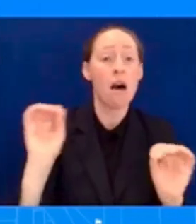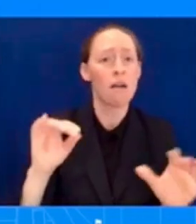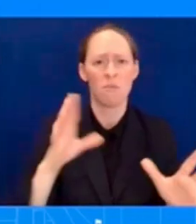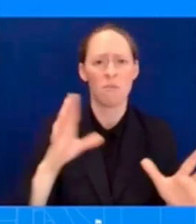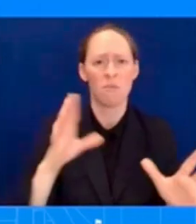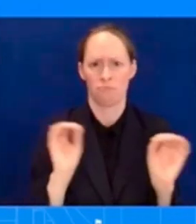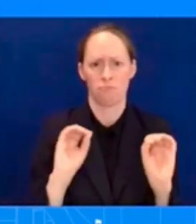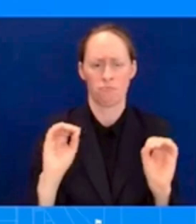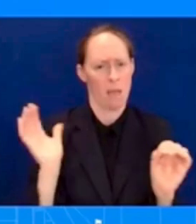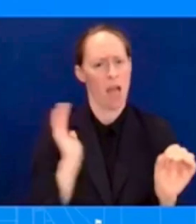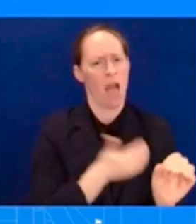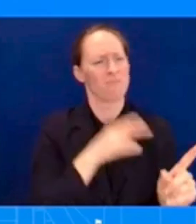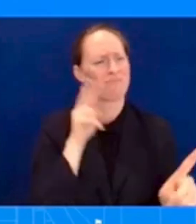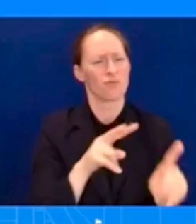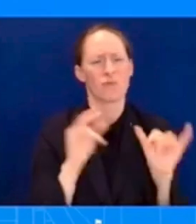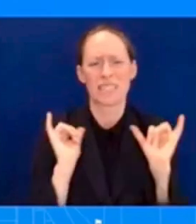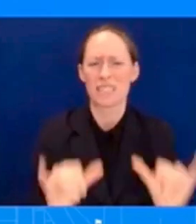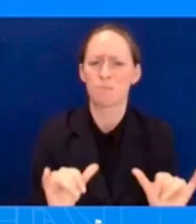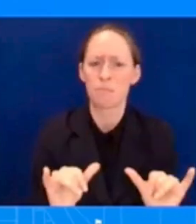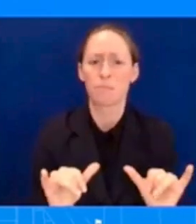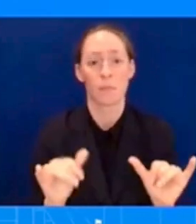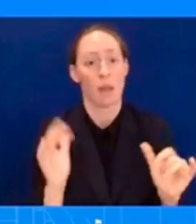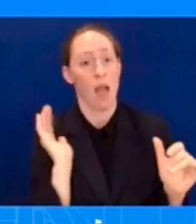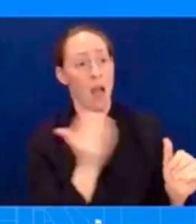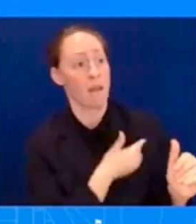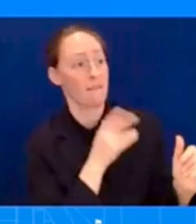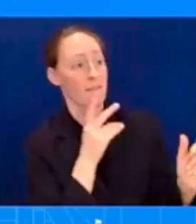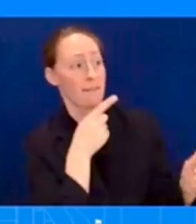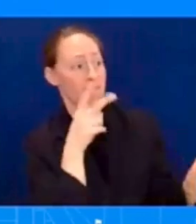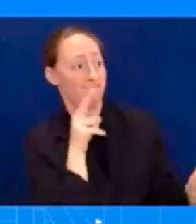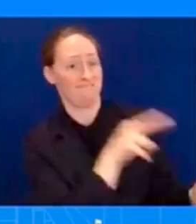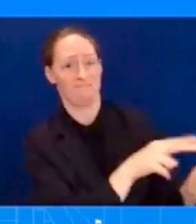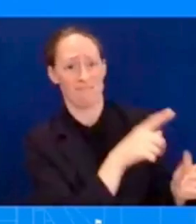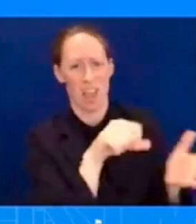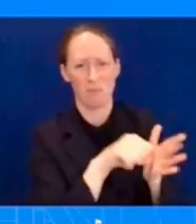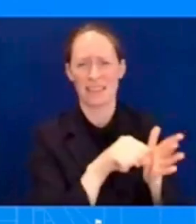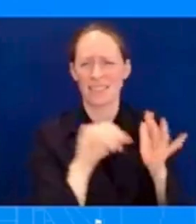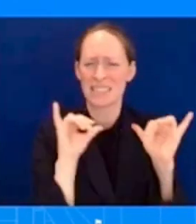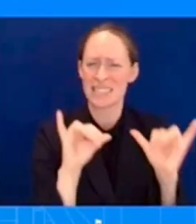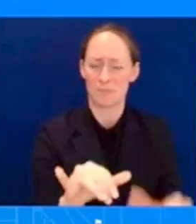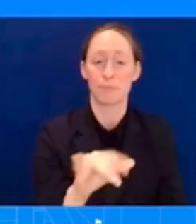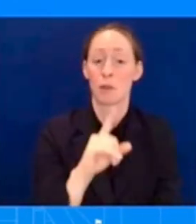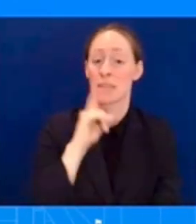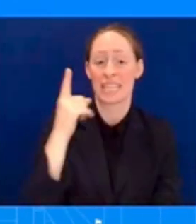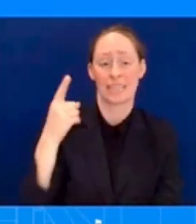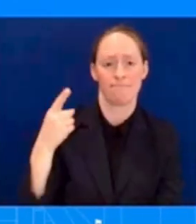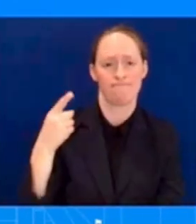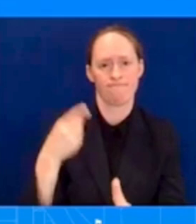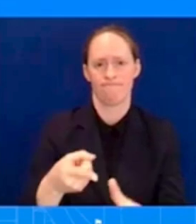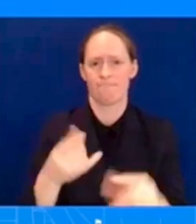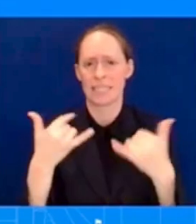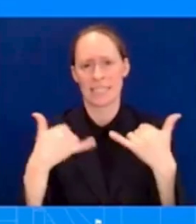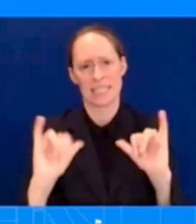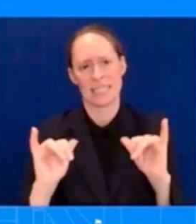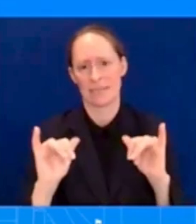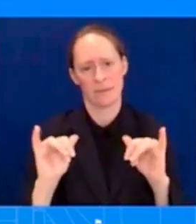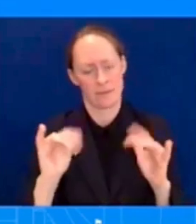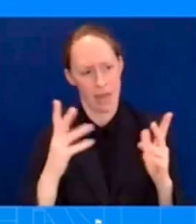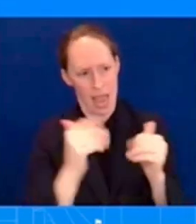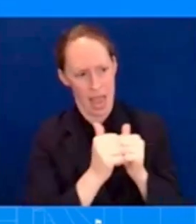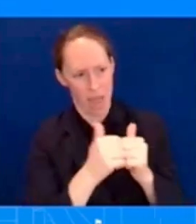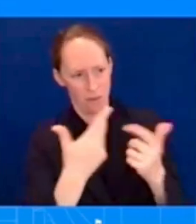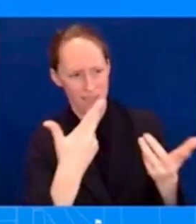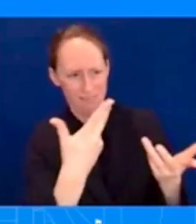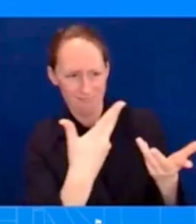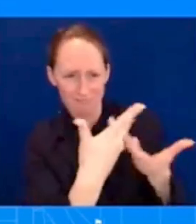which continues to be focused on deterrence, pressure, and diplomacy. As I said early, diplomacy is a really important part of how the President likes to move forward